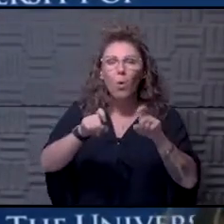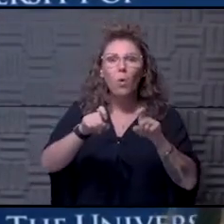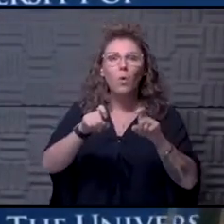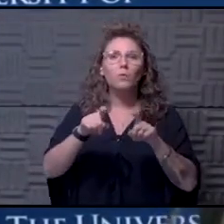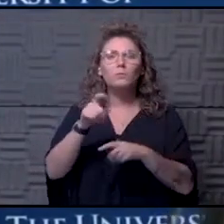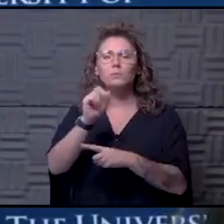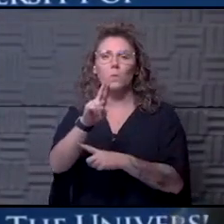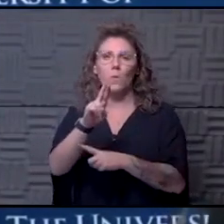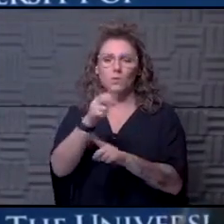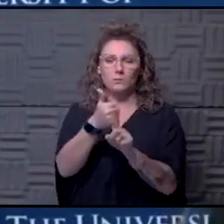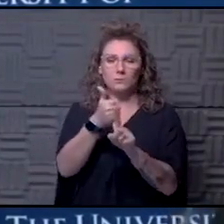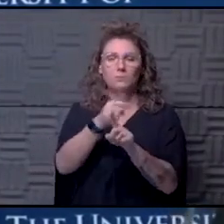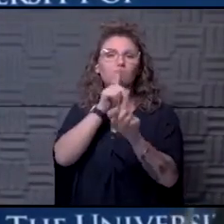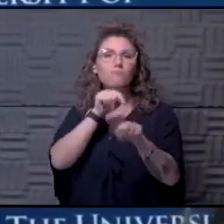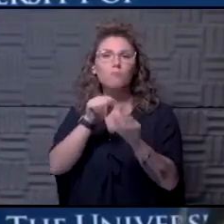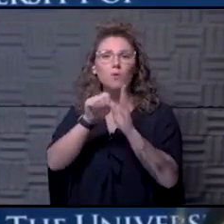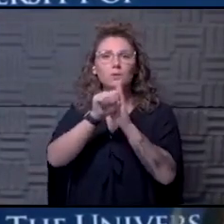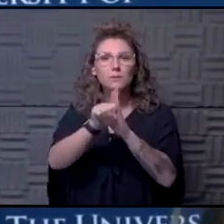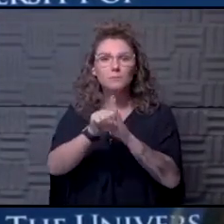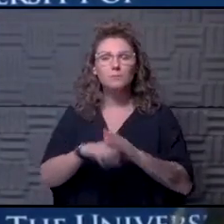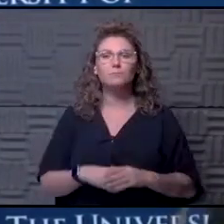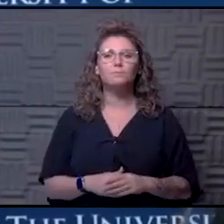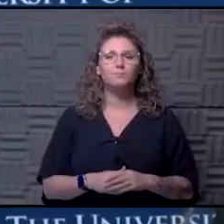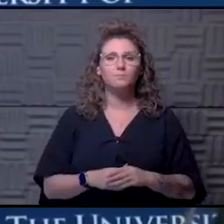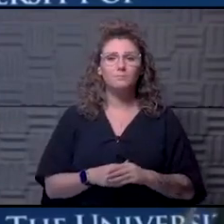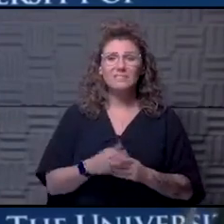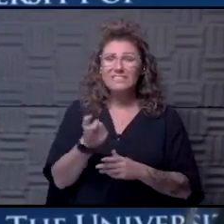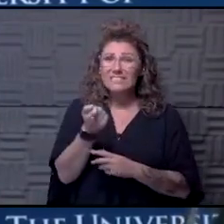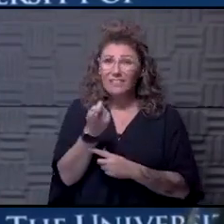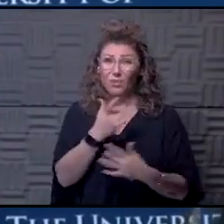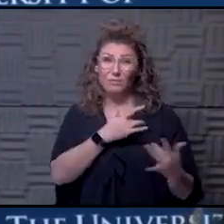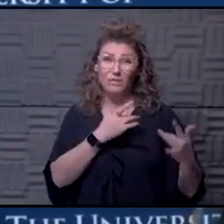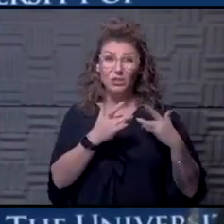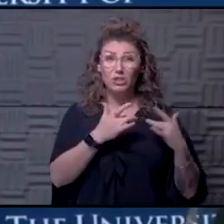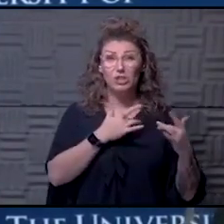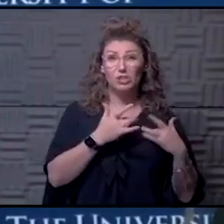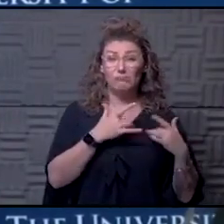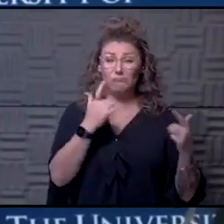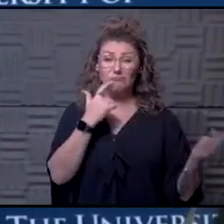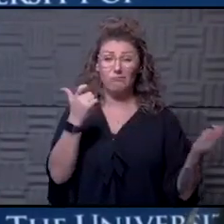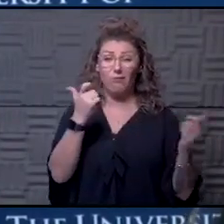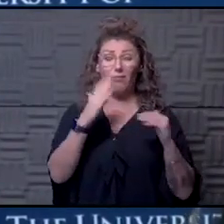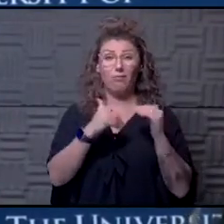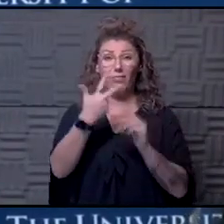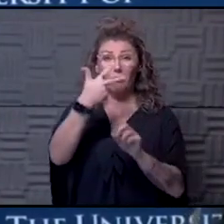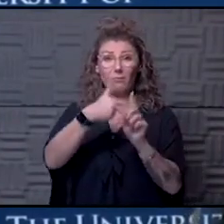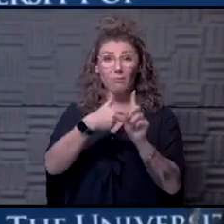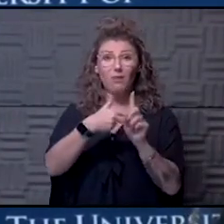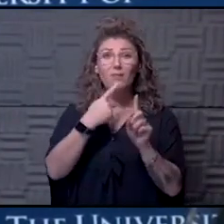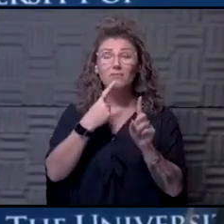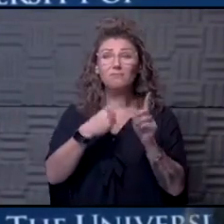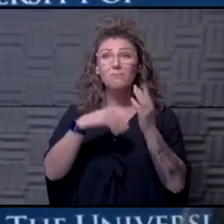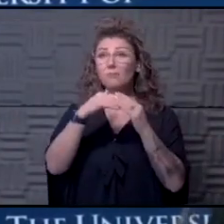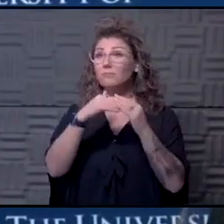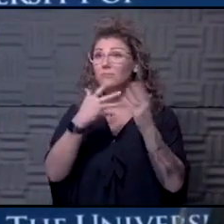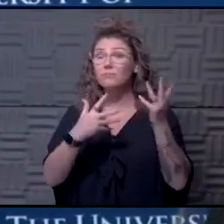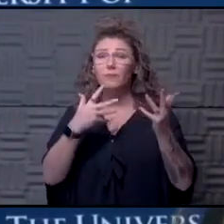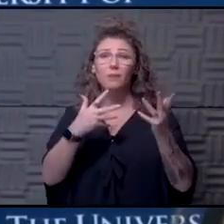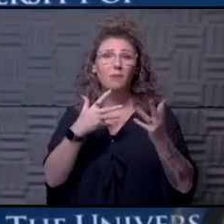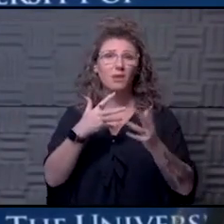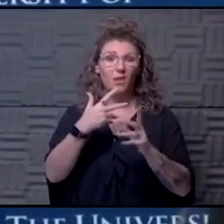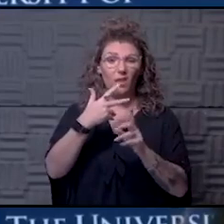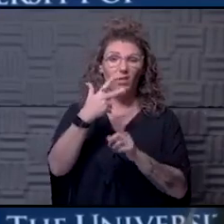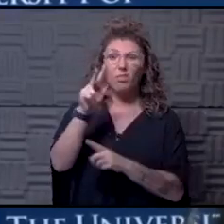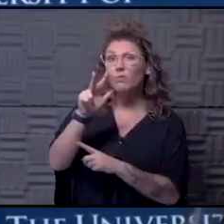um, self-reported symptoms. And it's a little concerning, you know, greater than three months up to maybe anywhere from